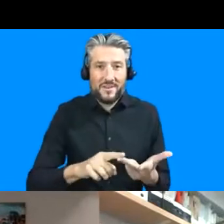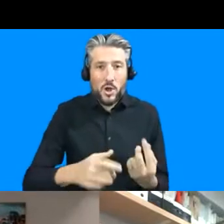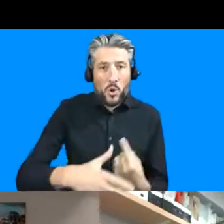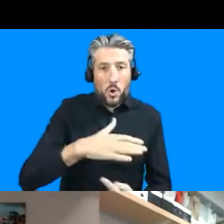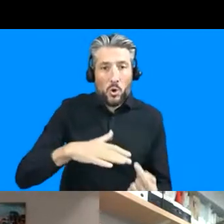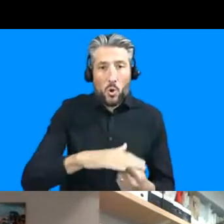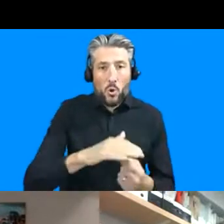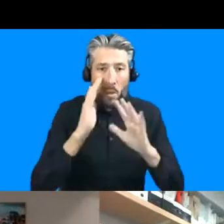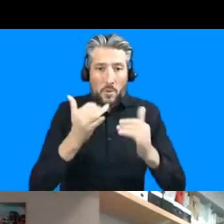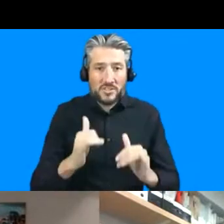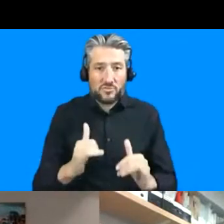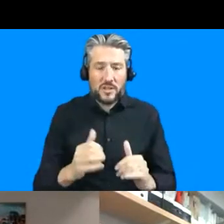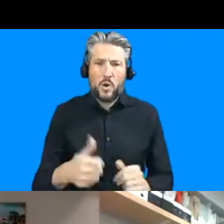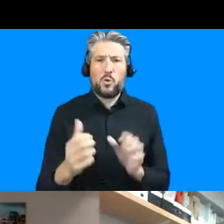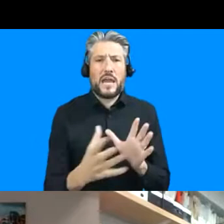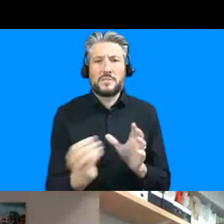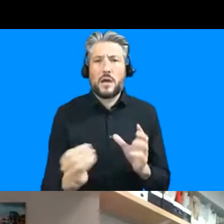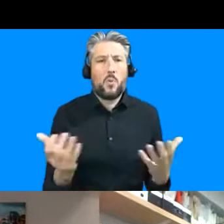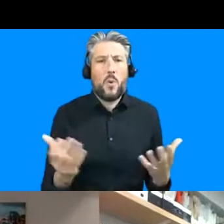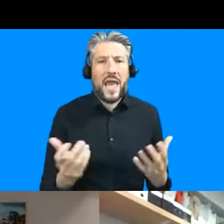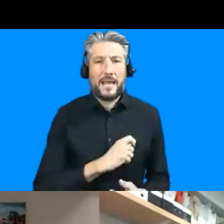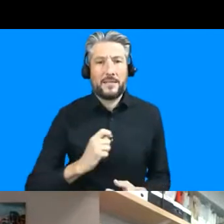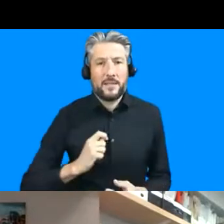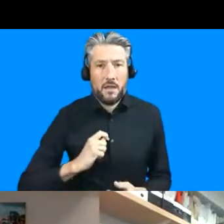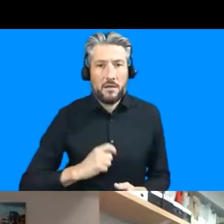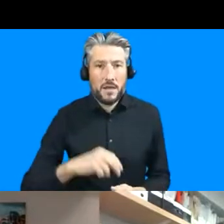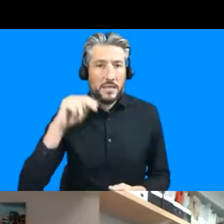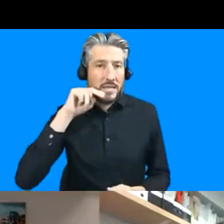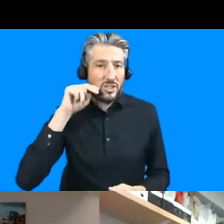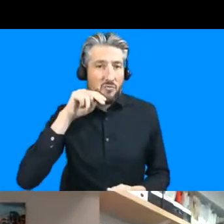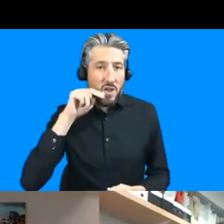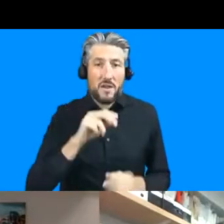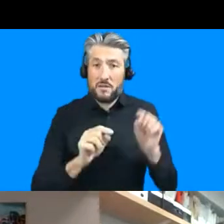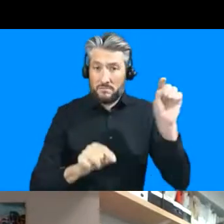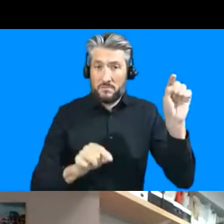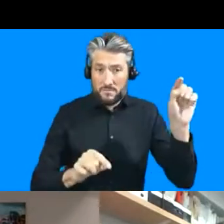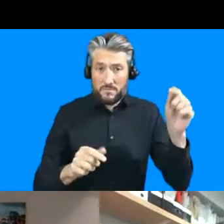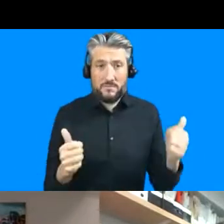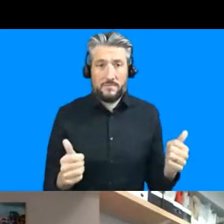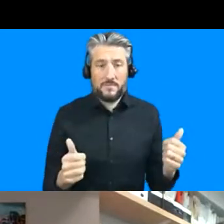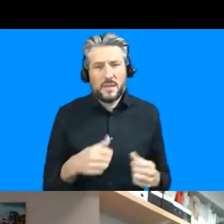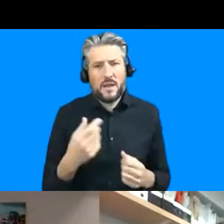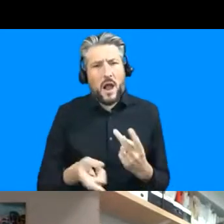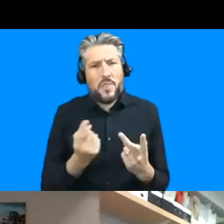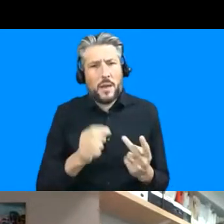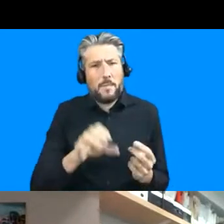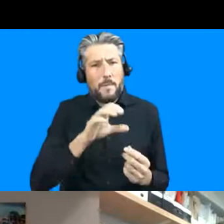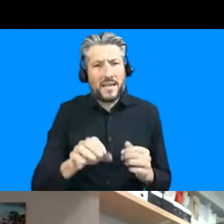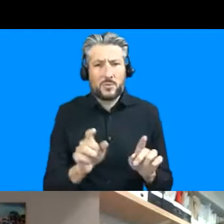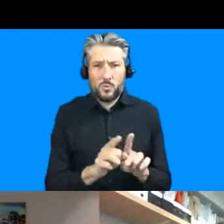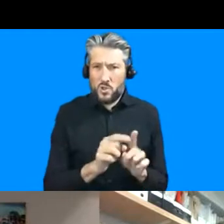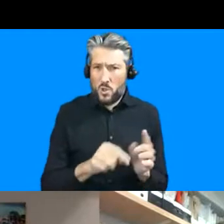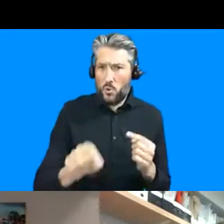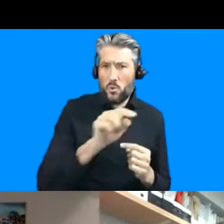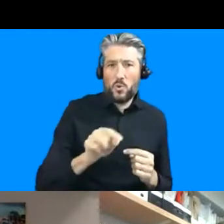happening in kenya and nigeria um and many other places um and in many of those examples where it seems to be